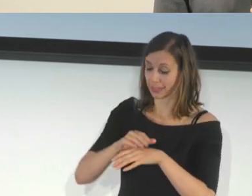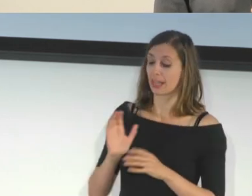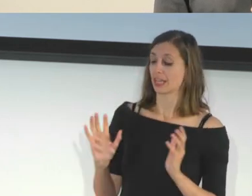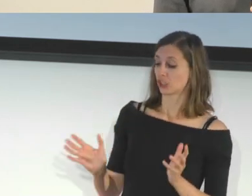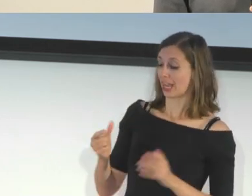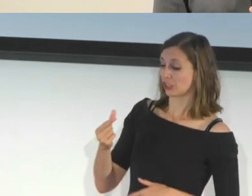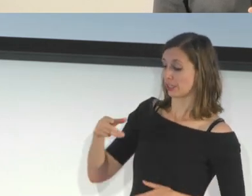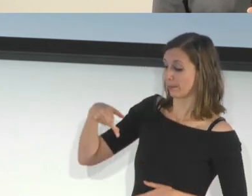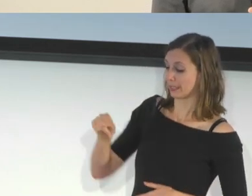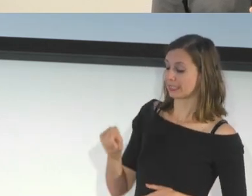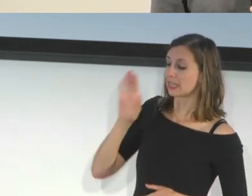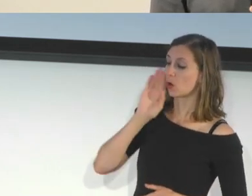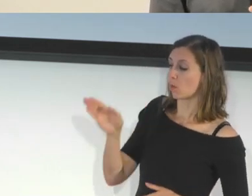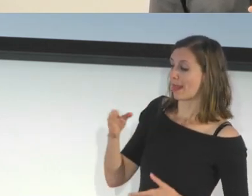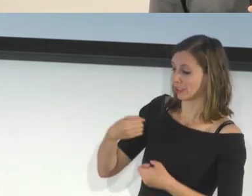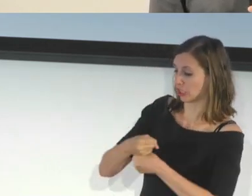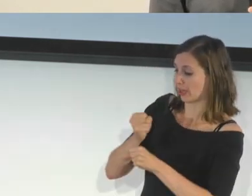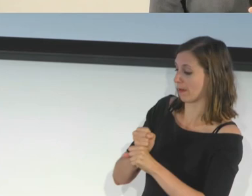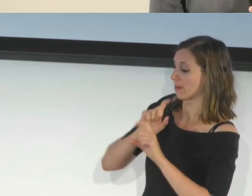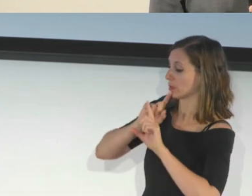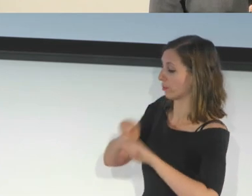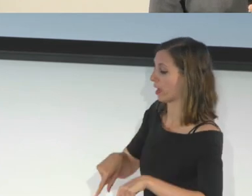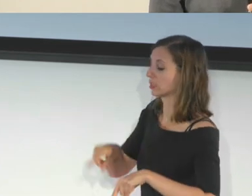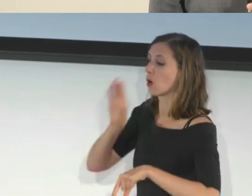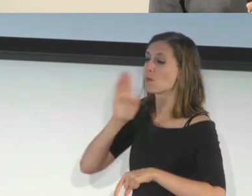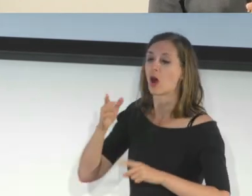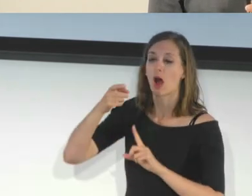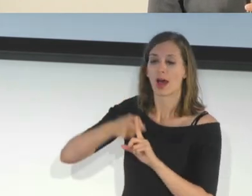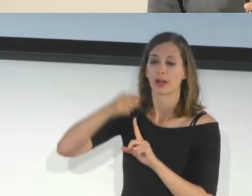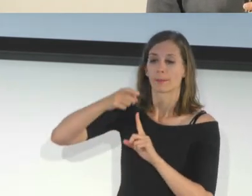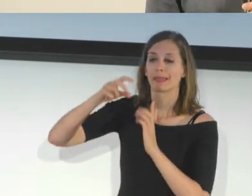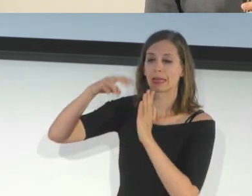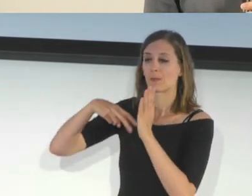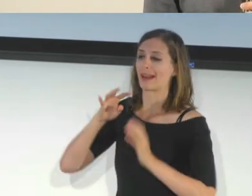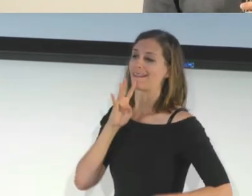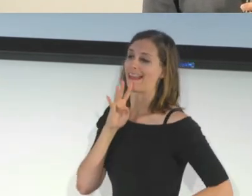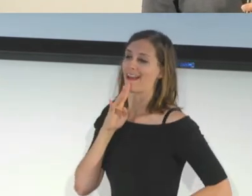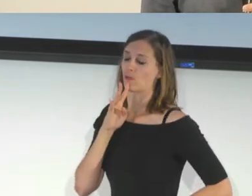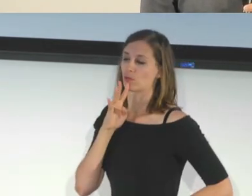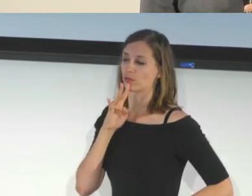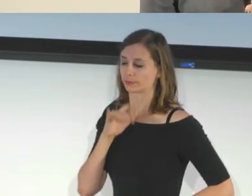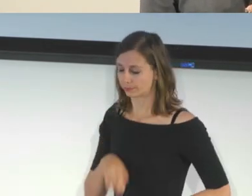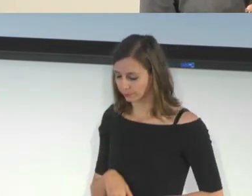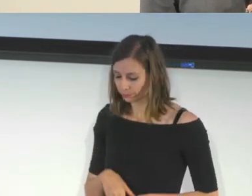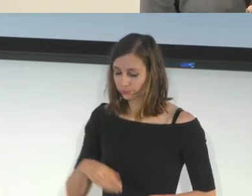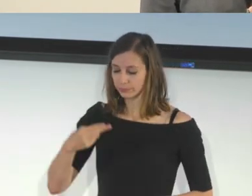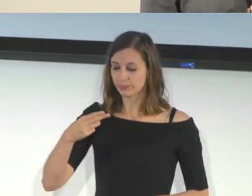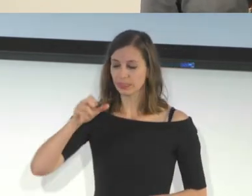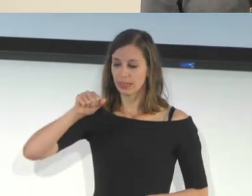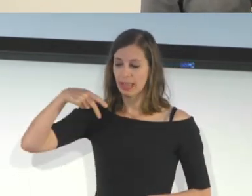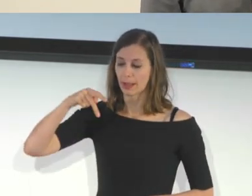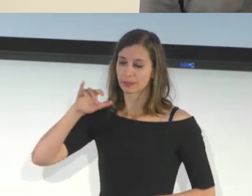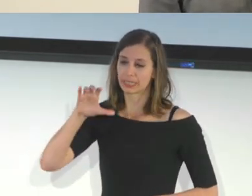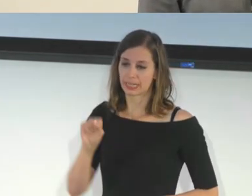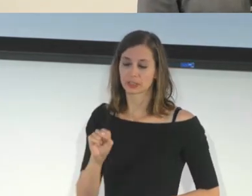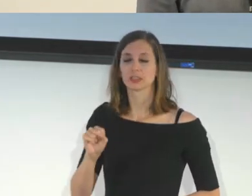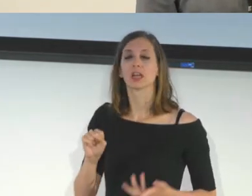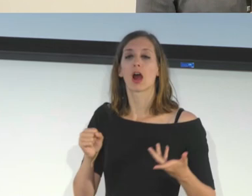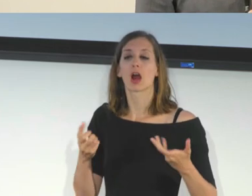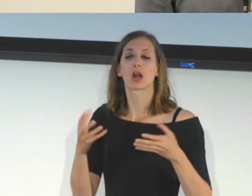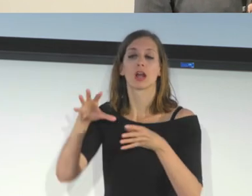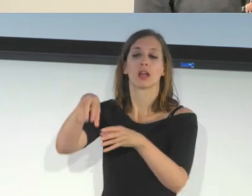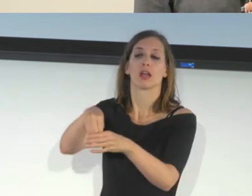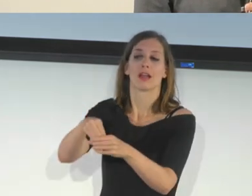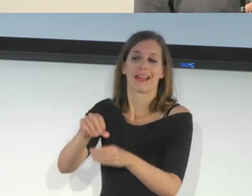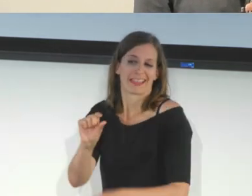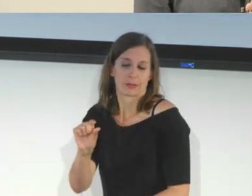back to you, they'll be automatically read aloud with voiceover. And haptics are also being incorporated a bit on the back